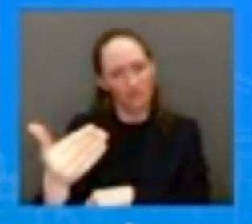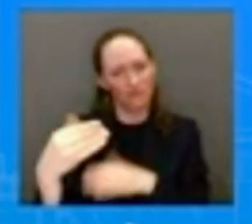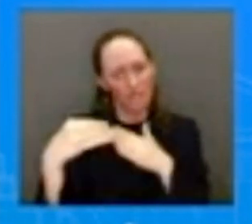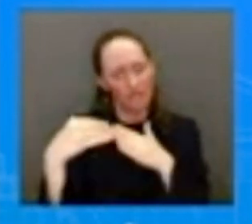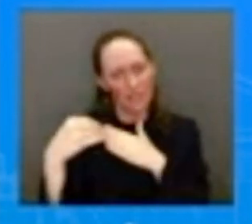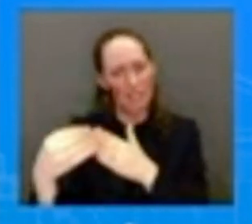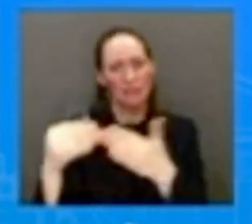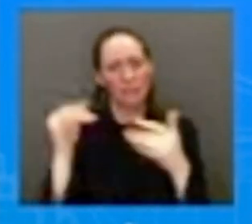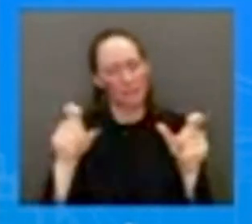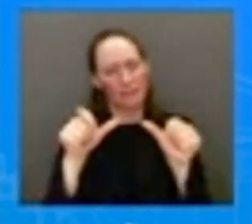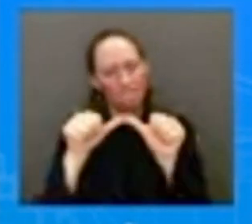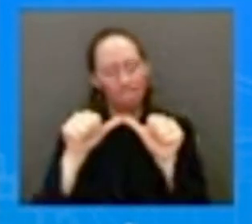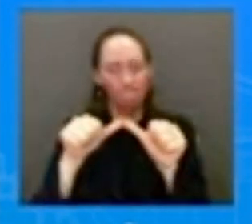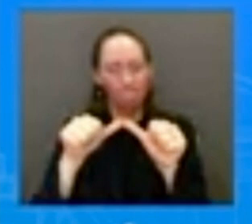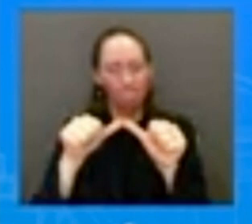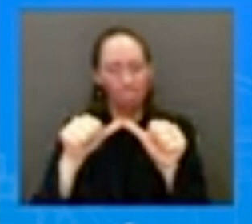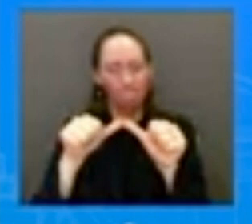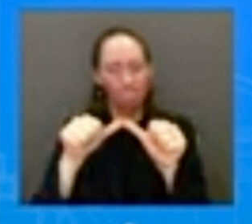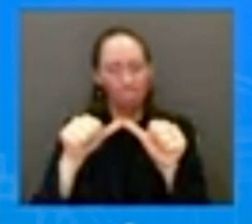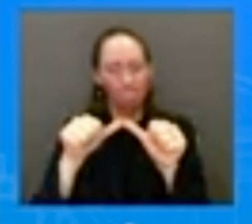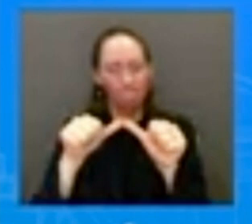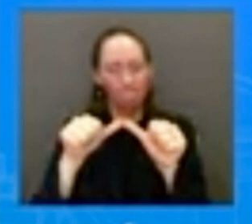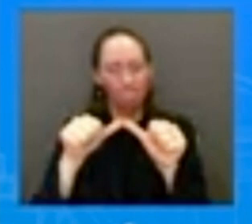but we also have to call